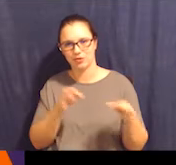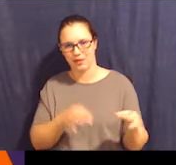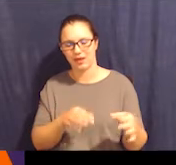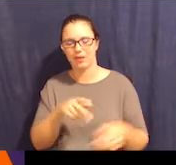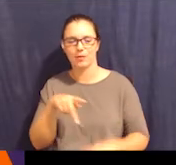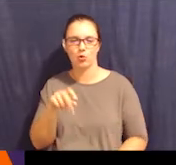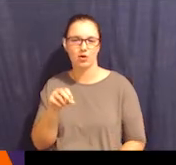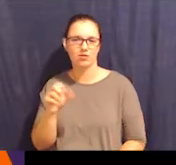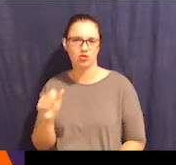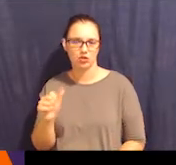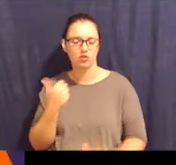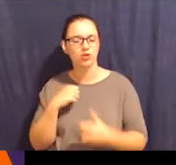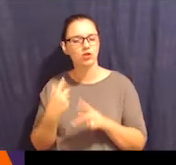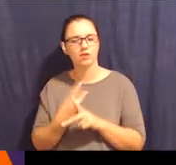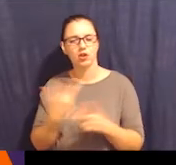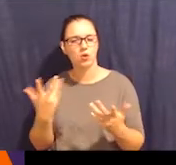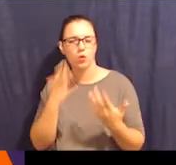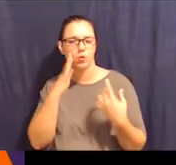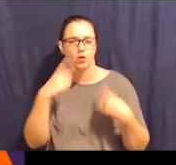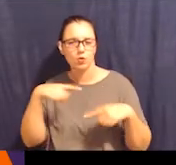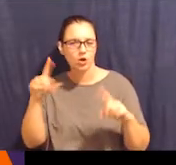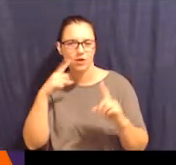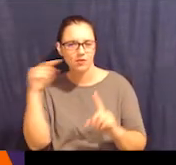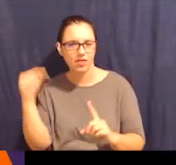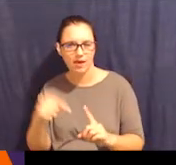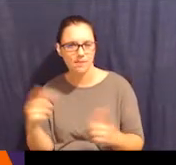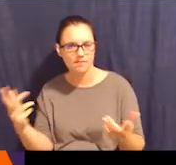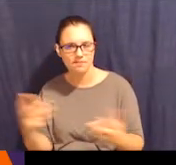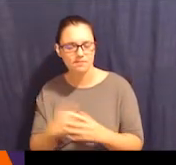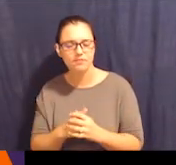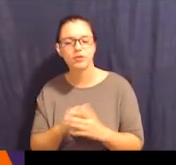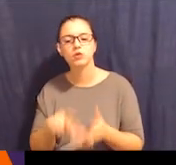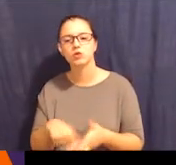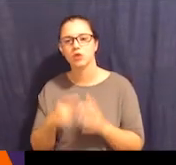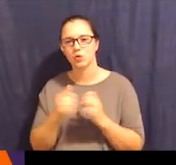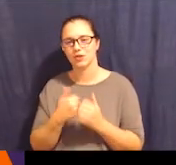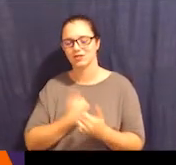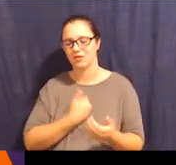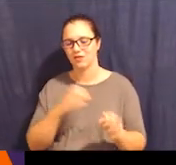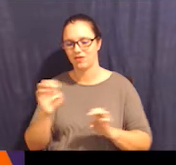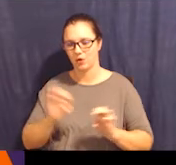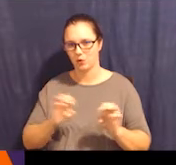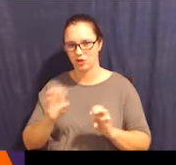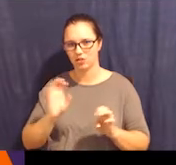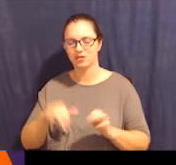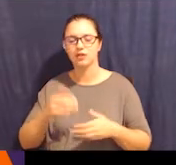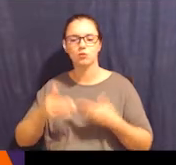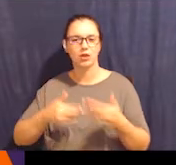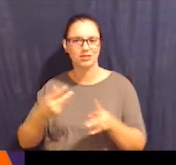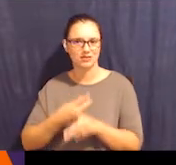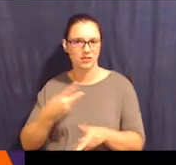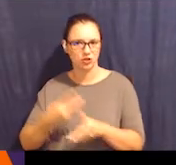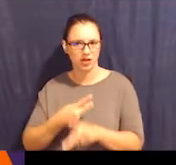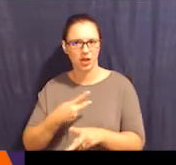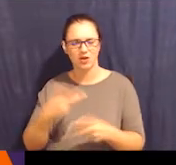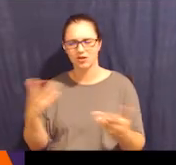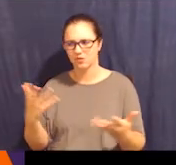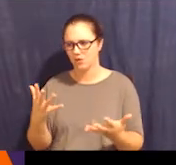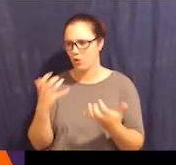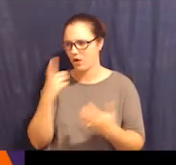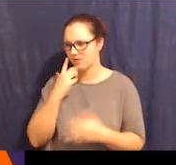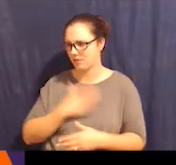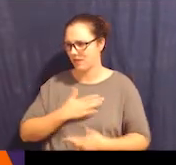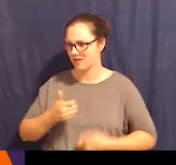decision-making powers of attorney. We're trying to figure out what's going to work for them. So we start with a self-evaluation, which is a process of figuring out,